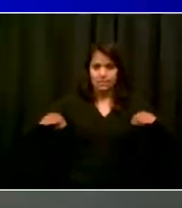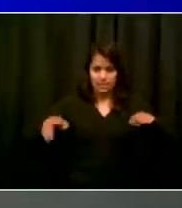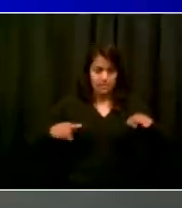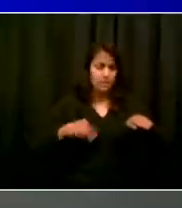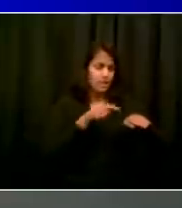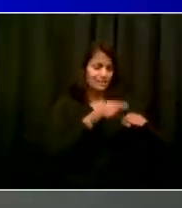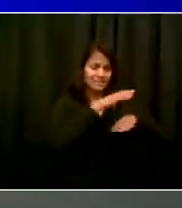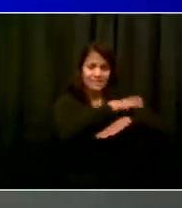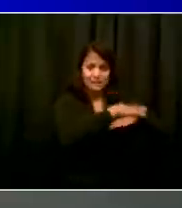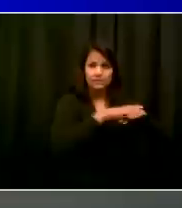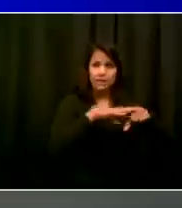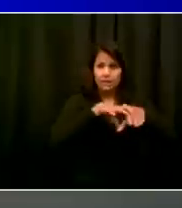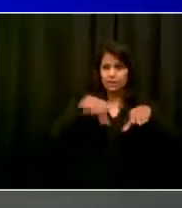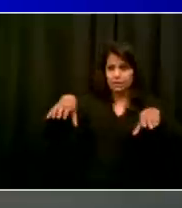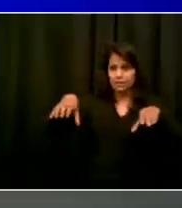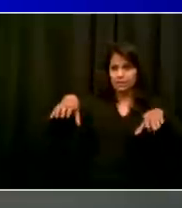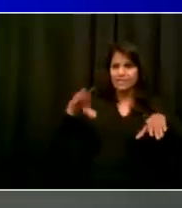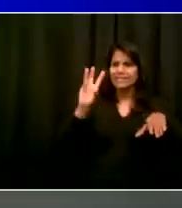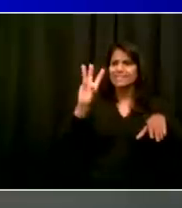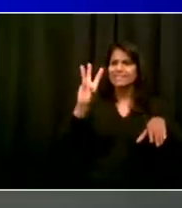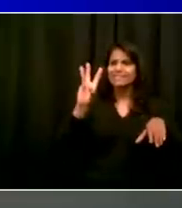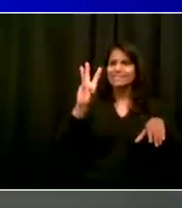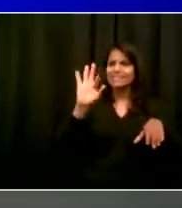available for employees.